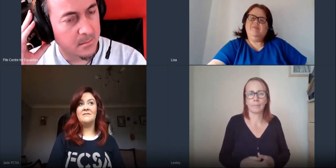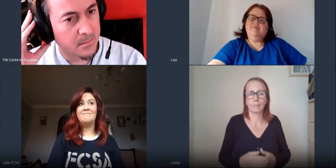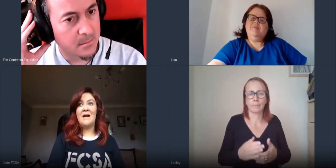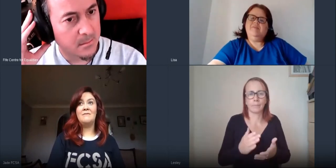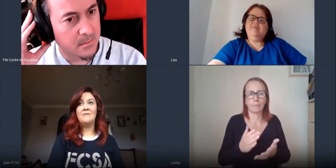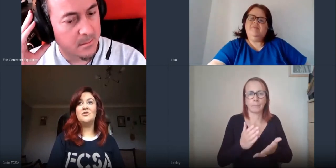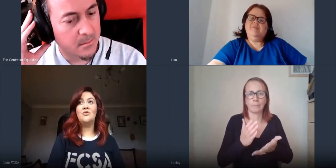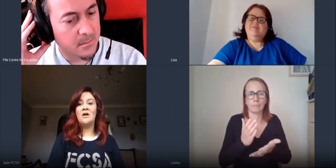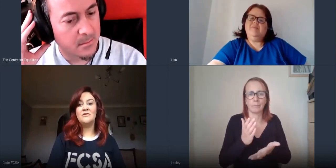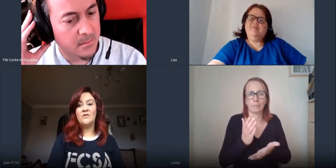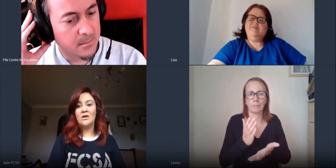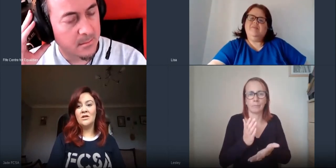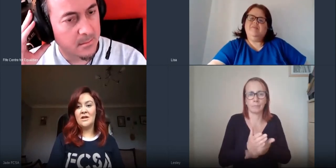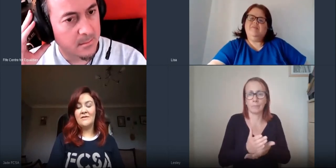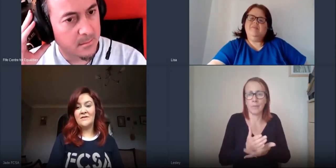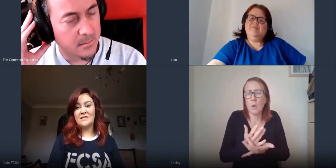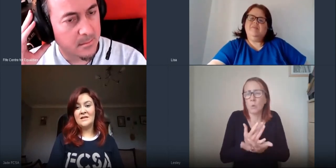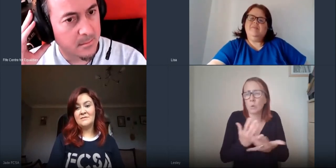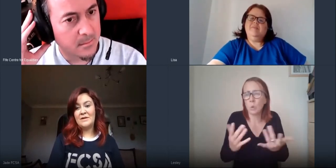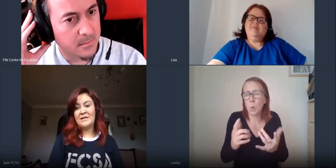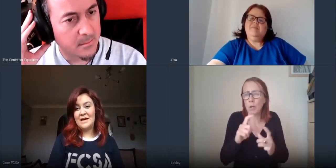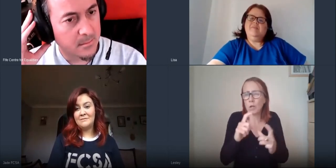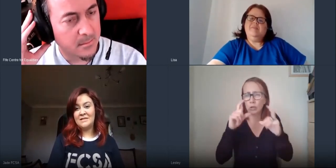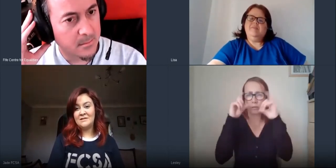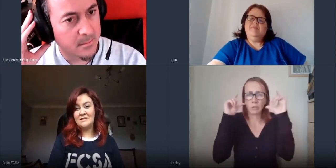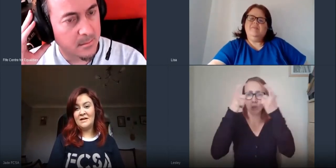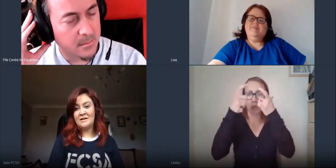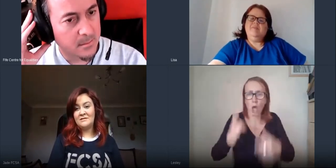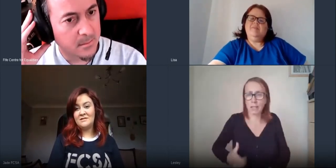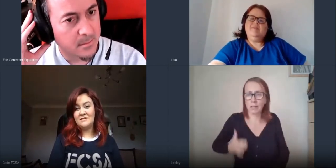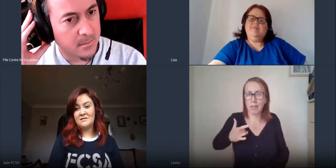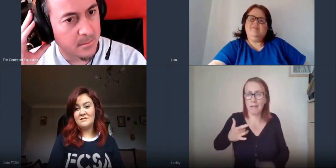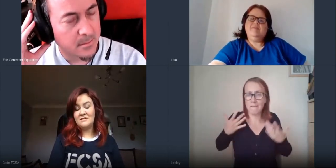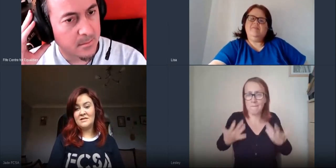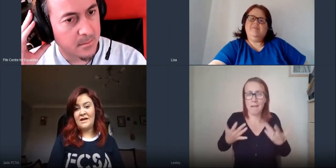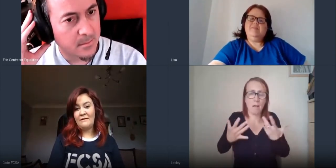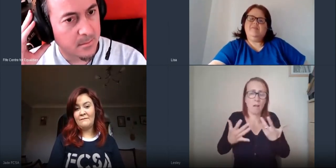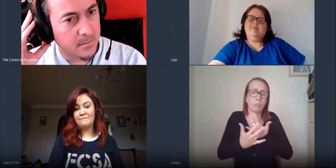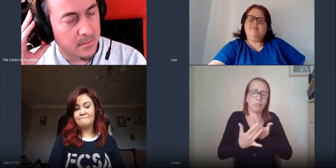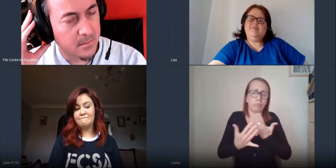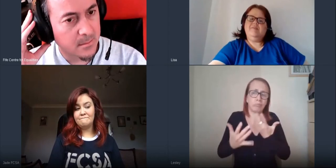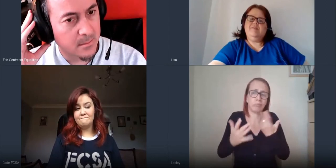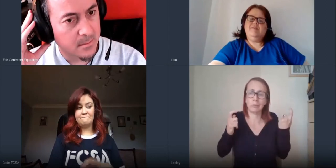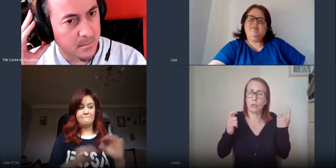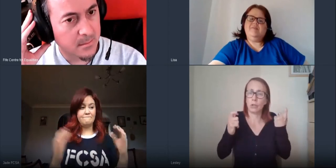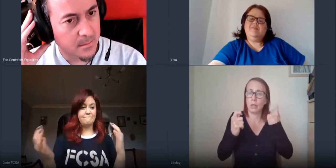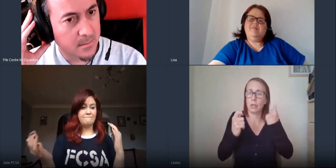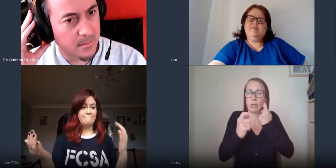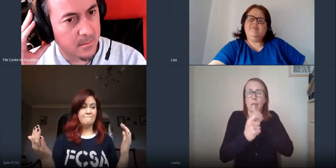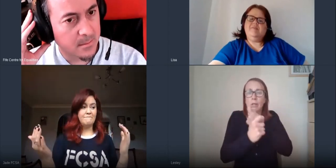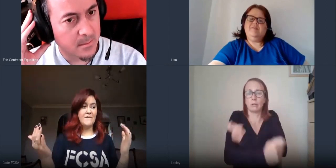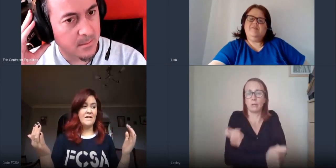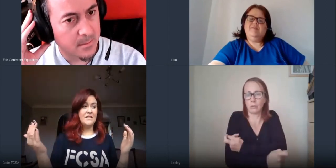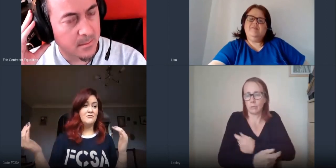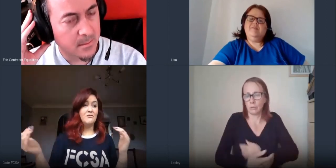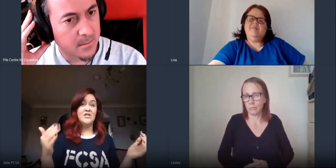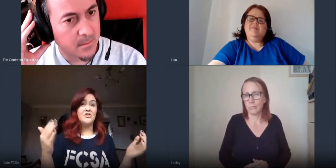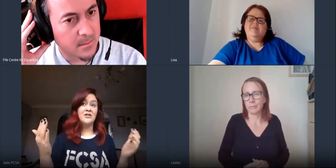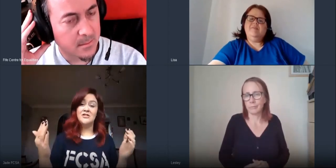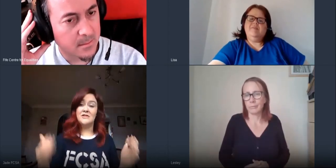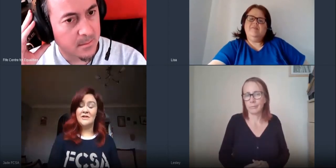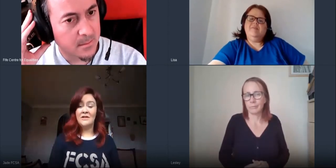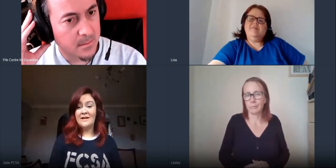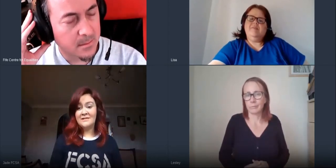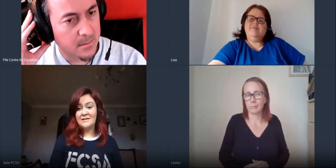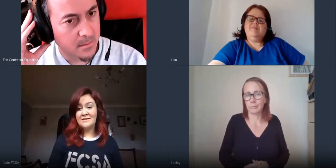like so much of college life has has been adapted and and um restructured